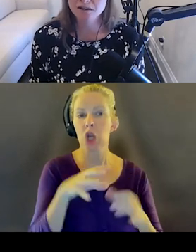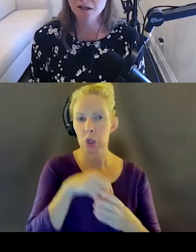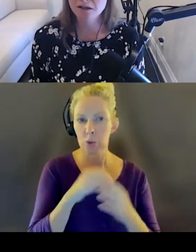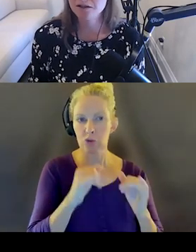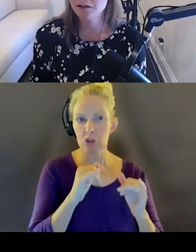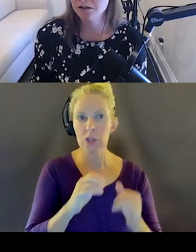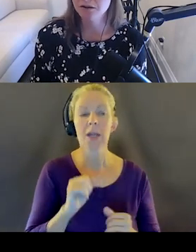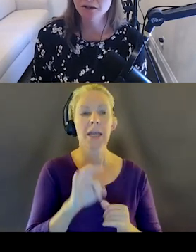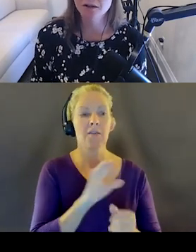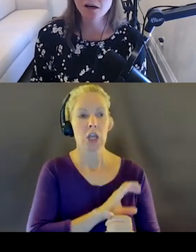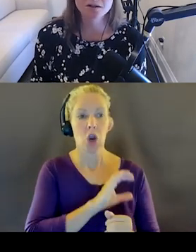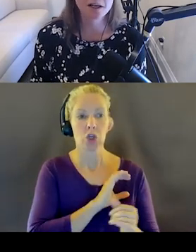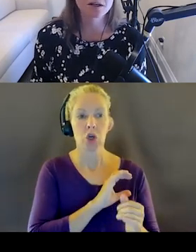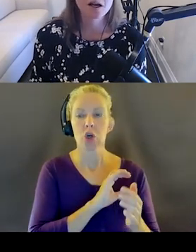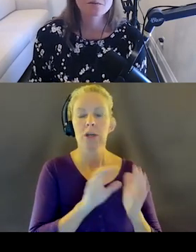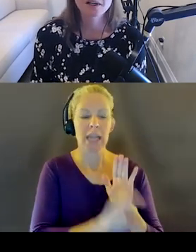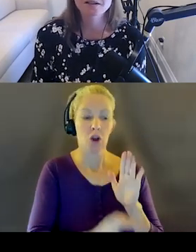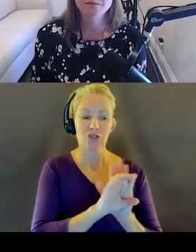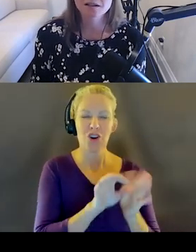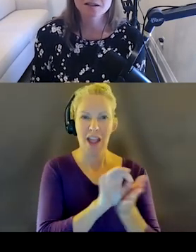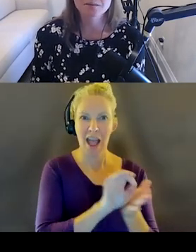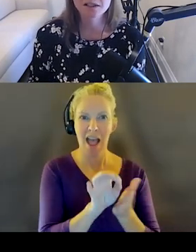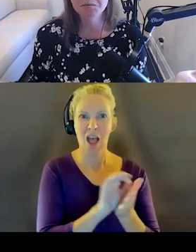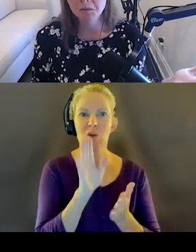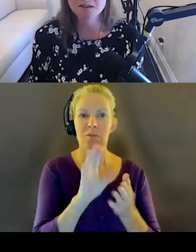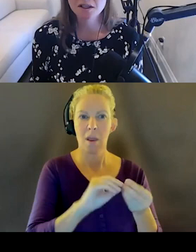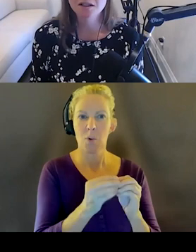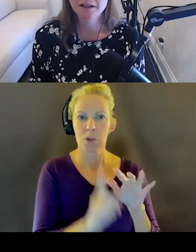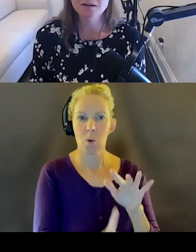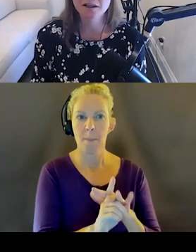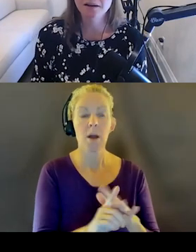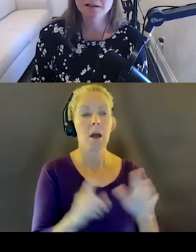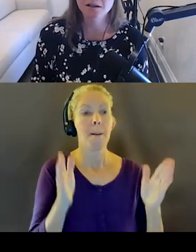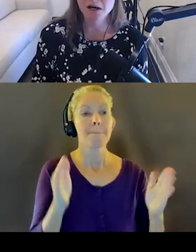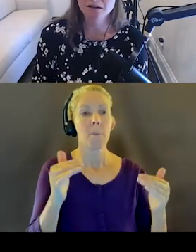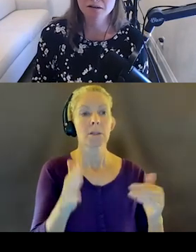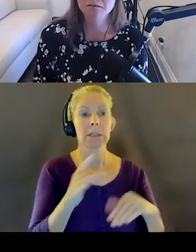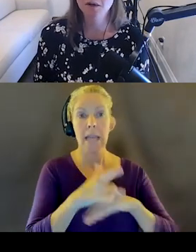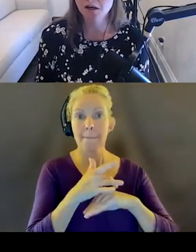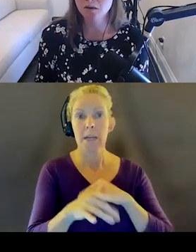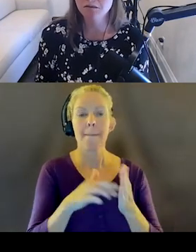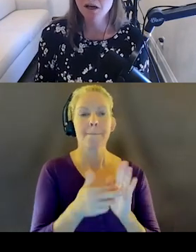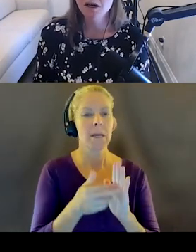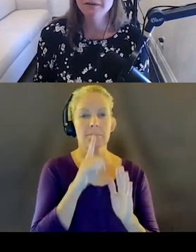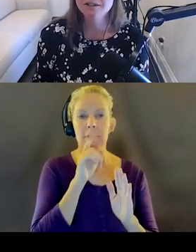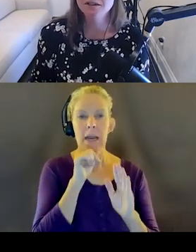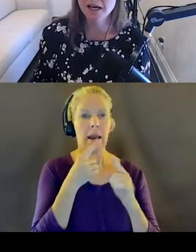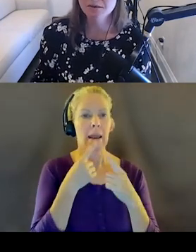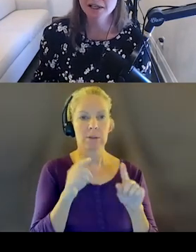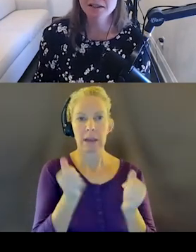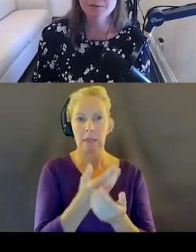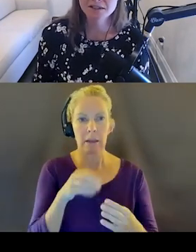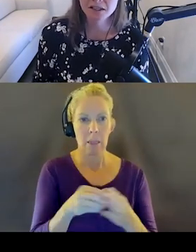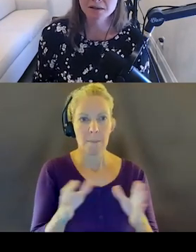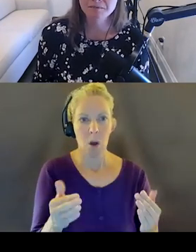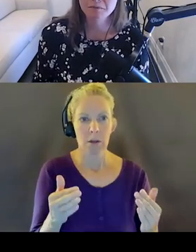character count is there, it should include the character count. Because the box is empty, well, it's not going to announce anything that's in the box. Okay, cool. If I start to